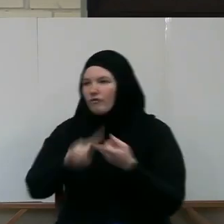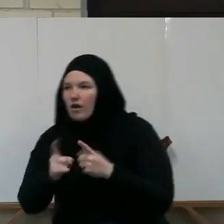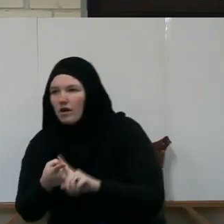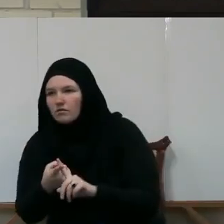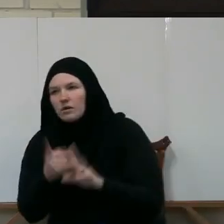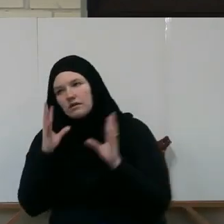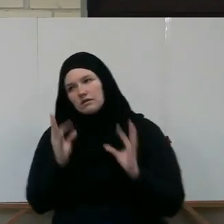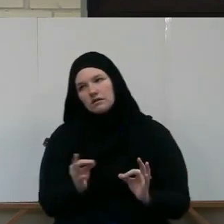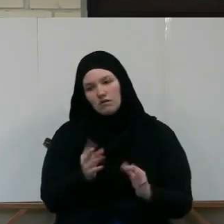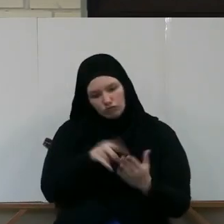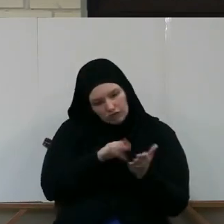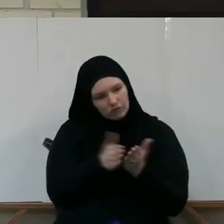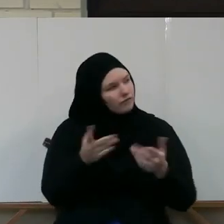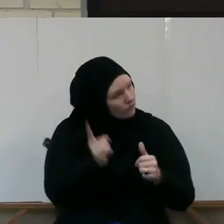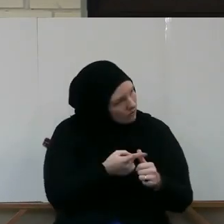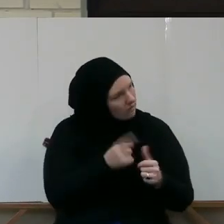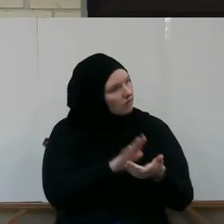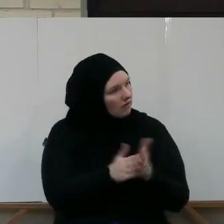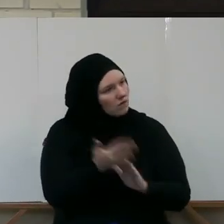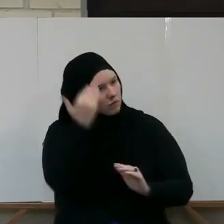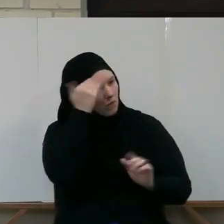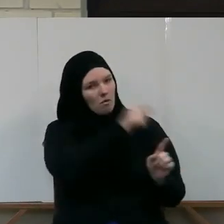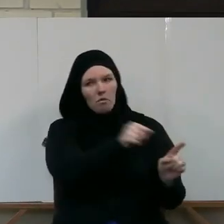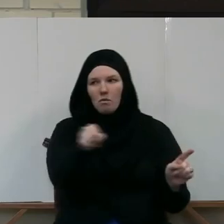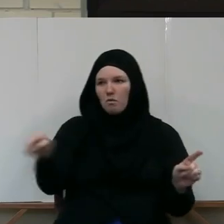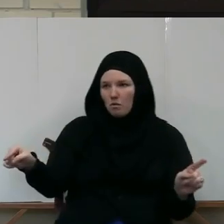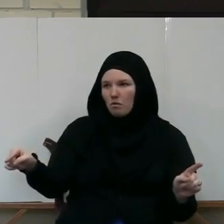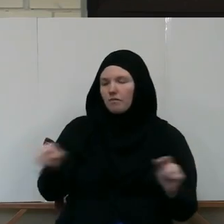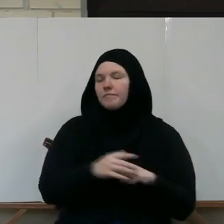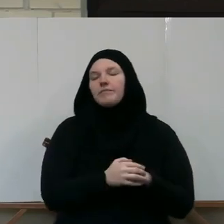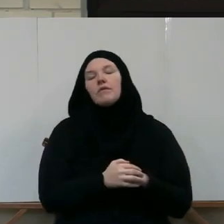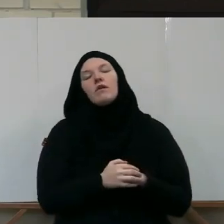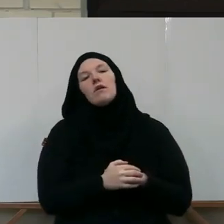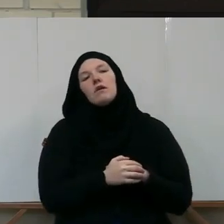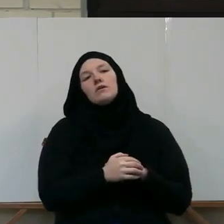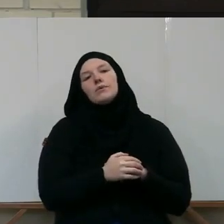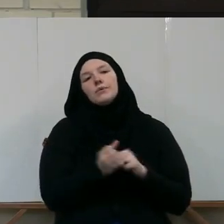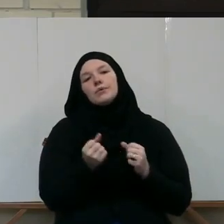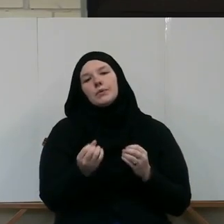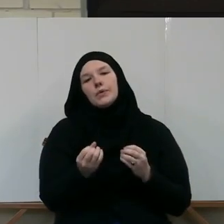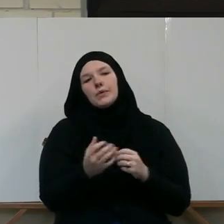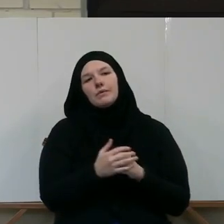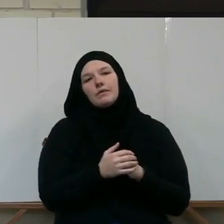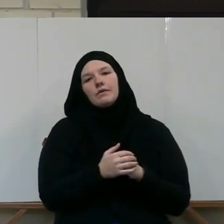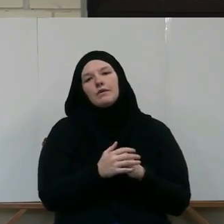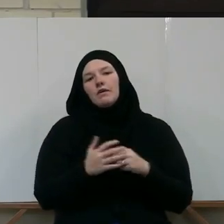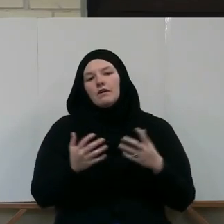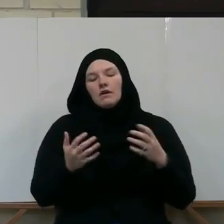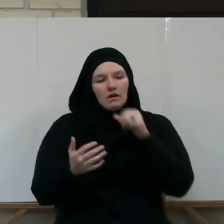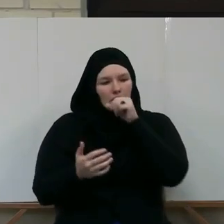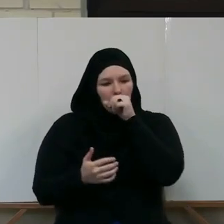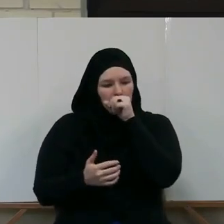take the enemies of his Muslim brothers and sisters as loyal, intimate,